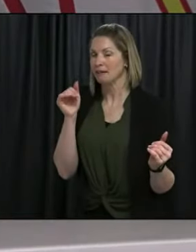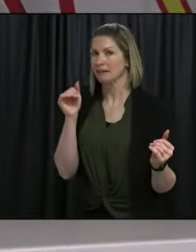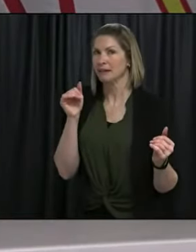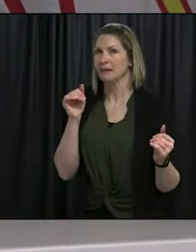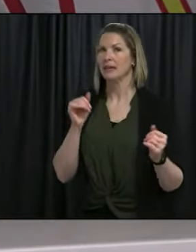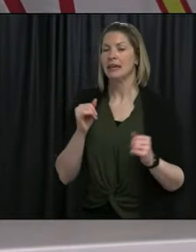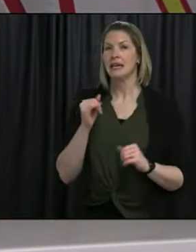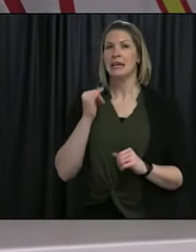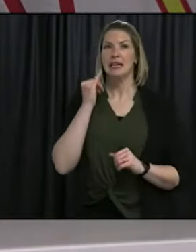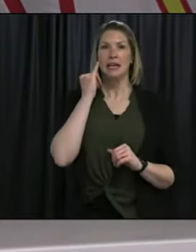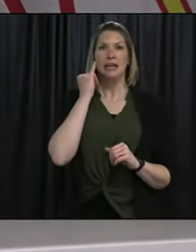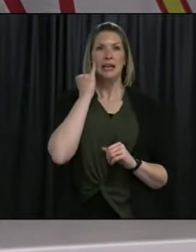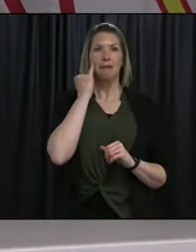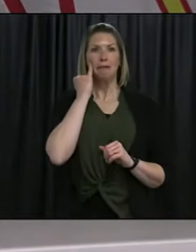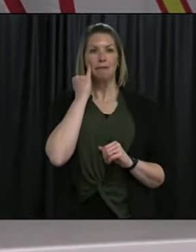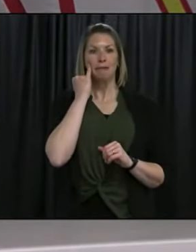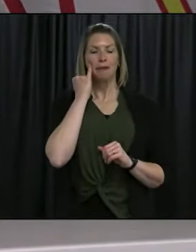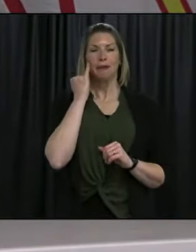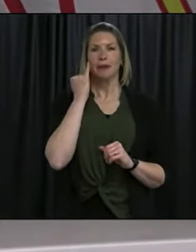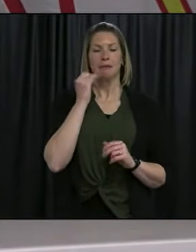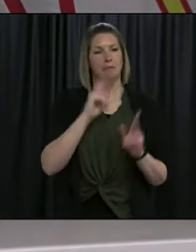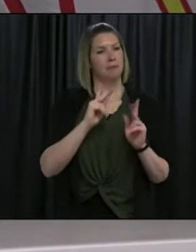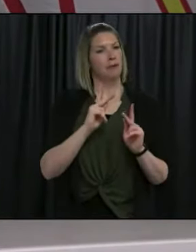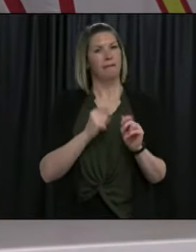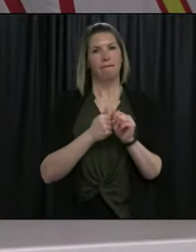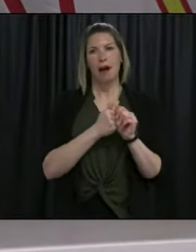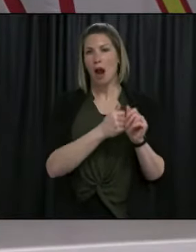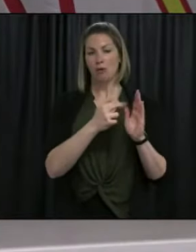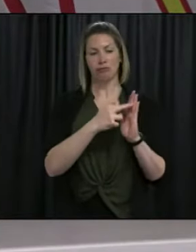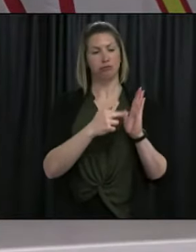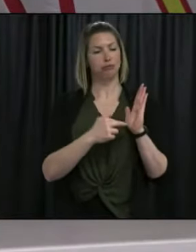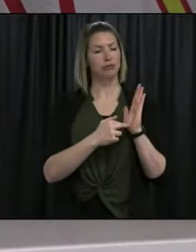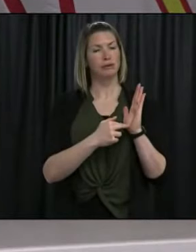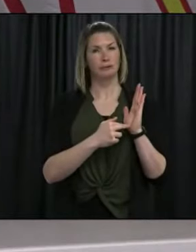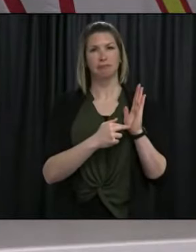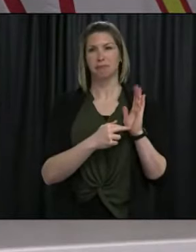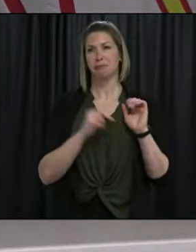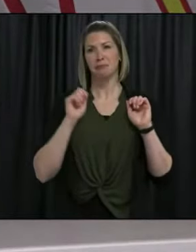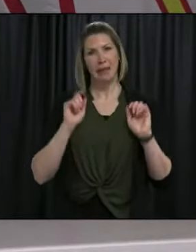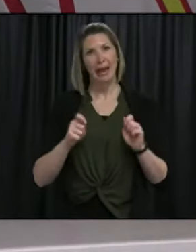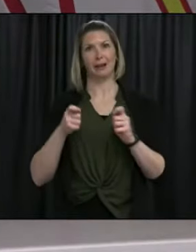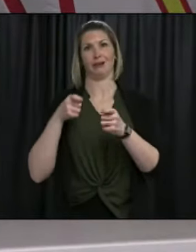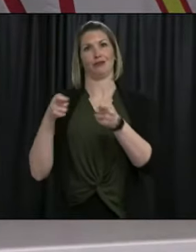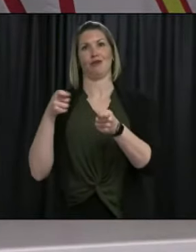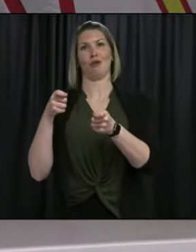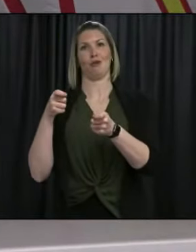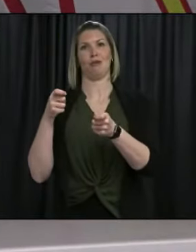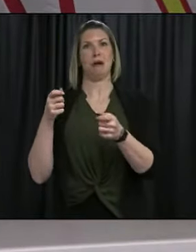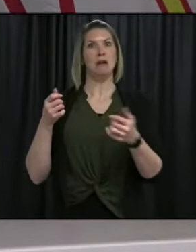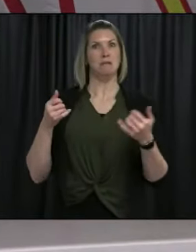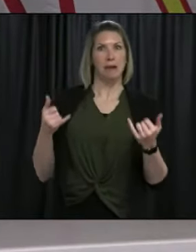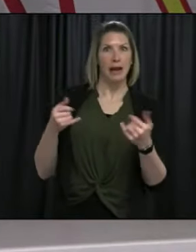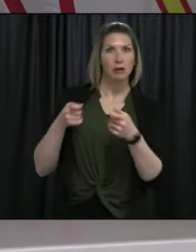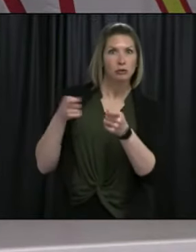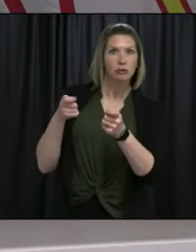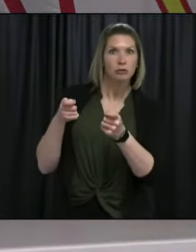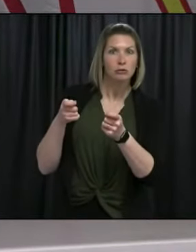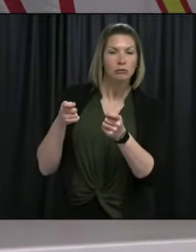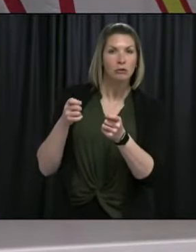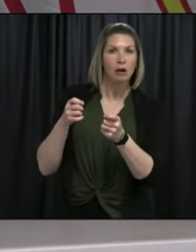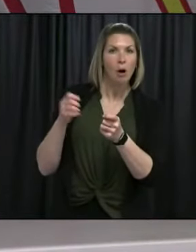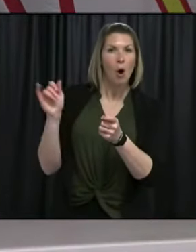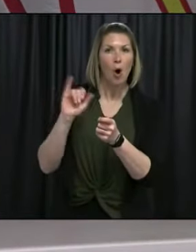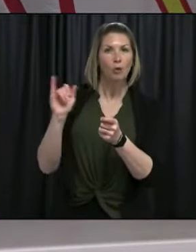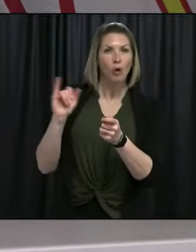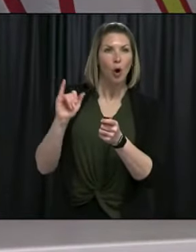whether or not we see a wave out of this. You know, what we have to remember is that we do have some strict travel restrictions